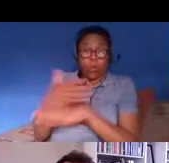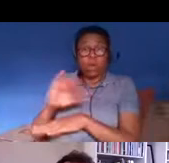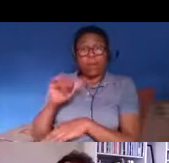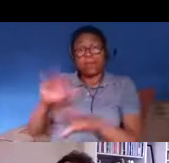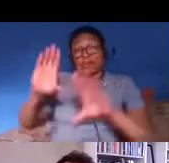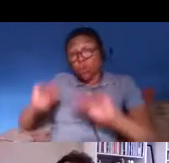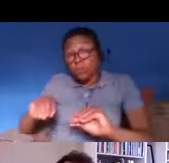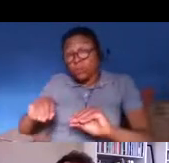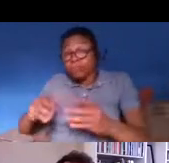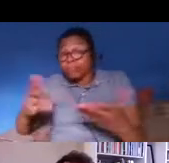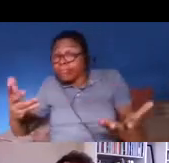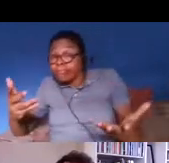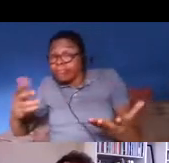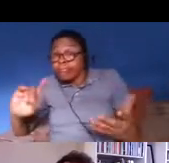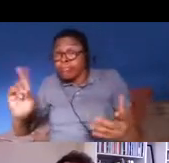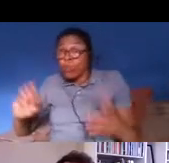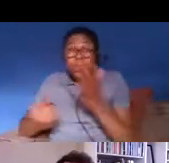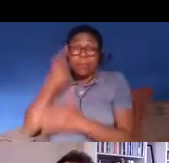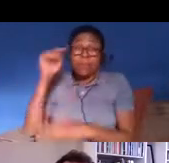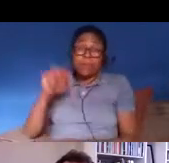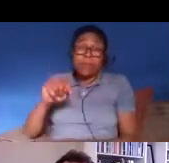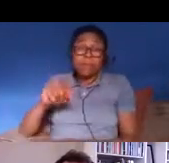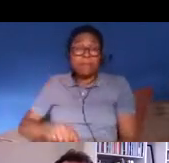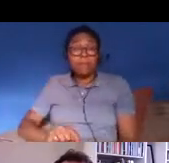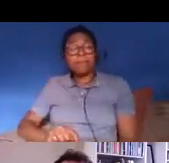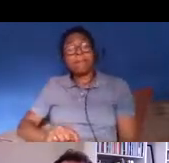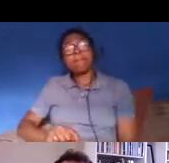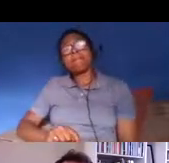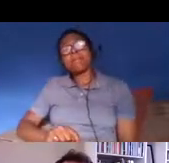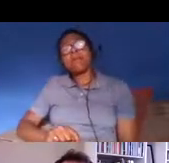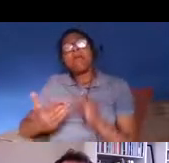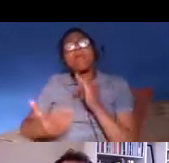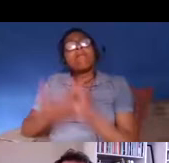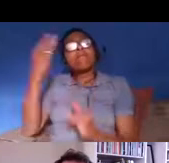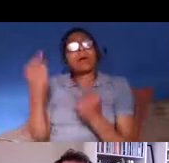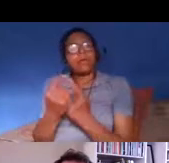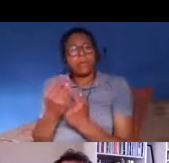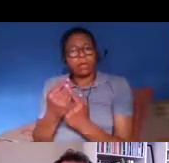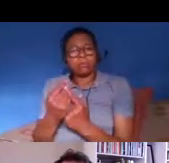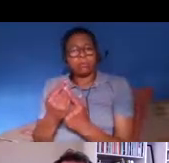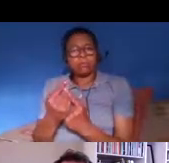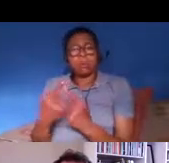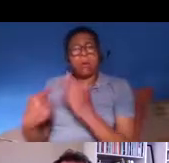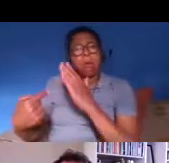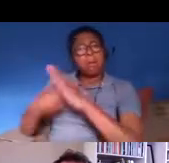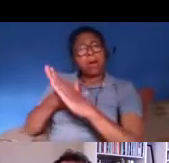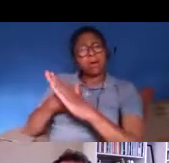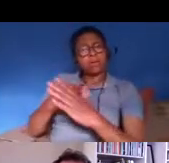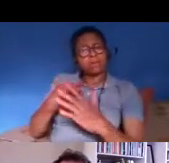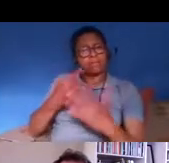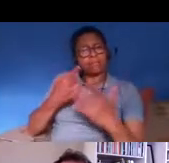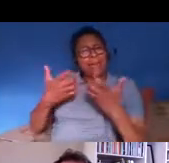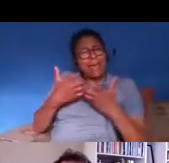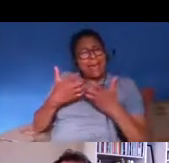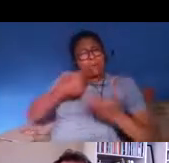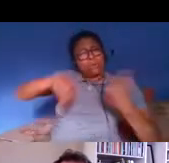finally um i'll ask ask what are or how are migrants valued and this goes back a lot further